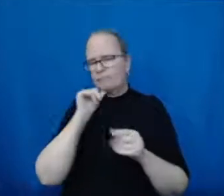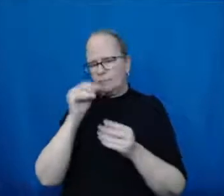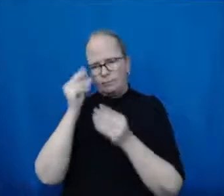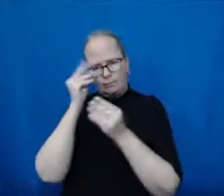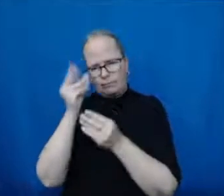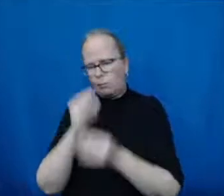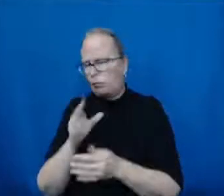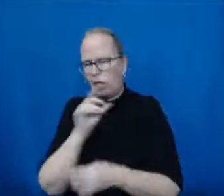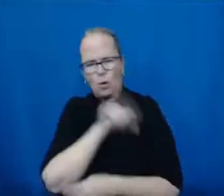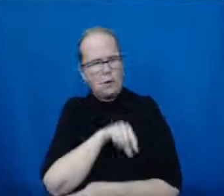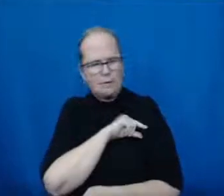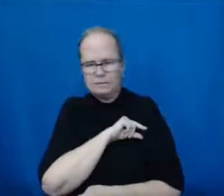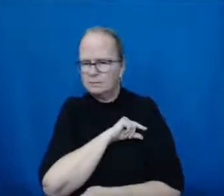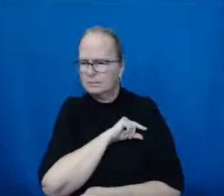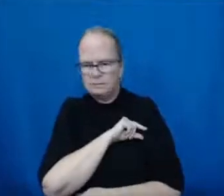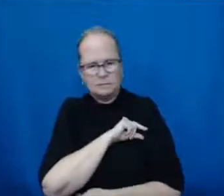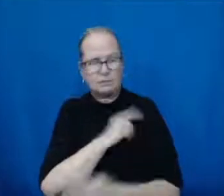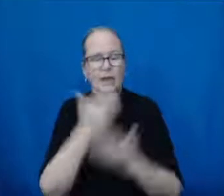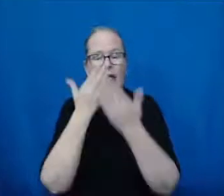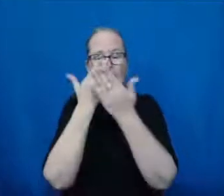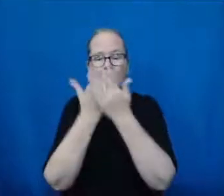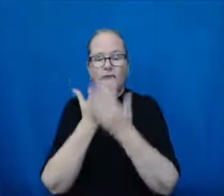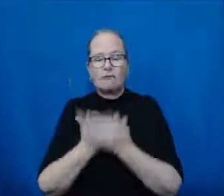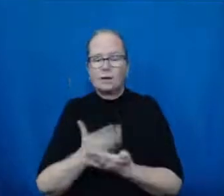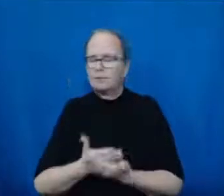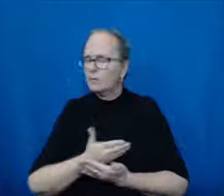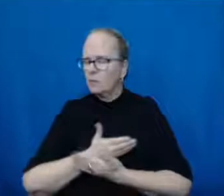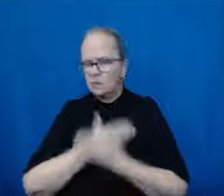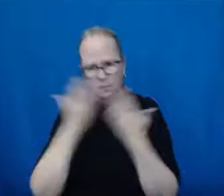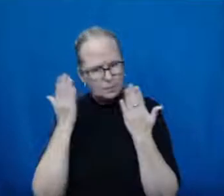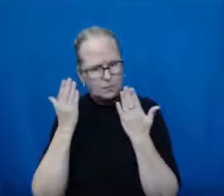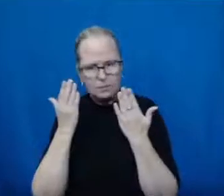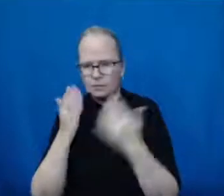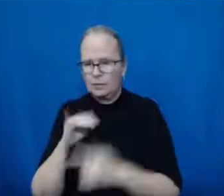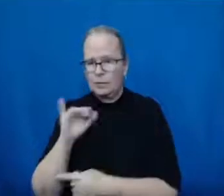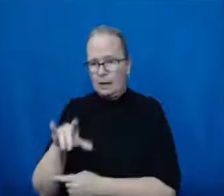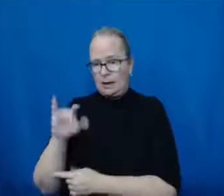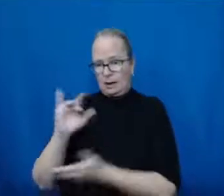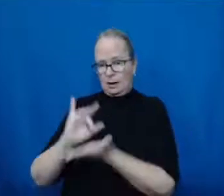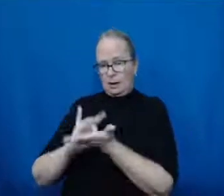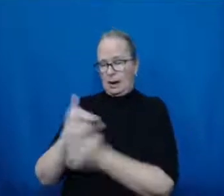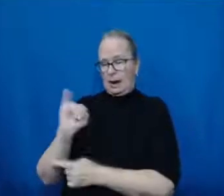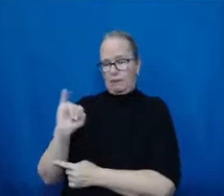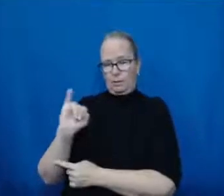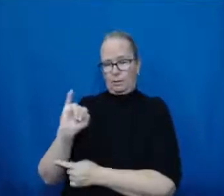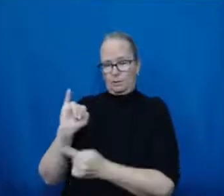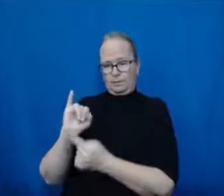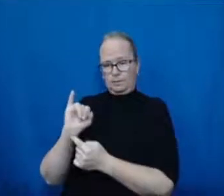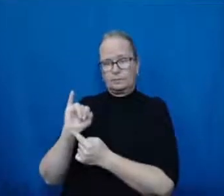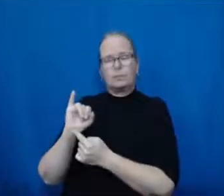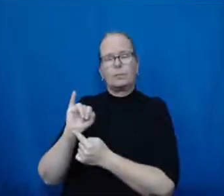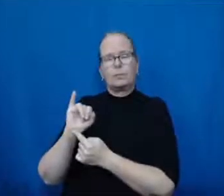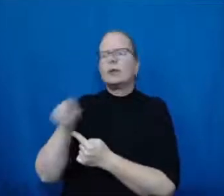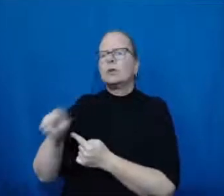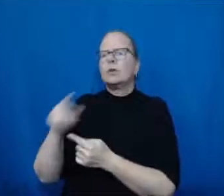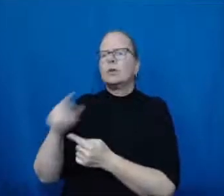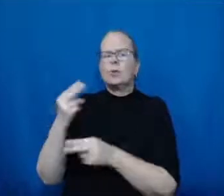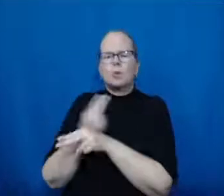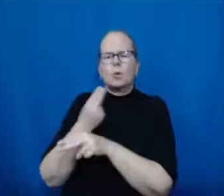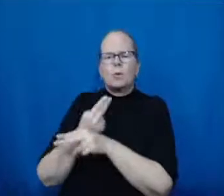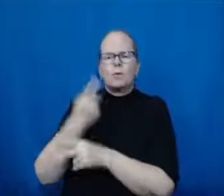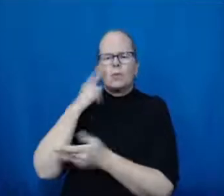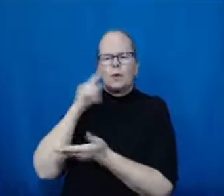that ivermectin should be used either for the prevention or treatment of COVID-19. This particular review looked at 14 randomized clinical